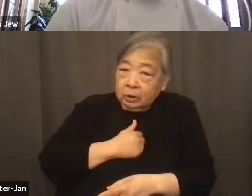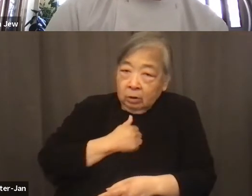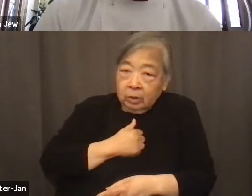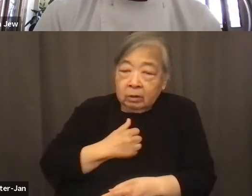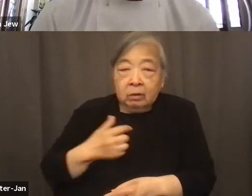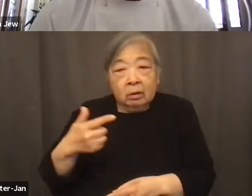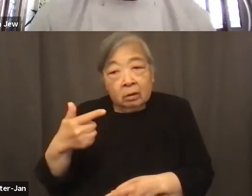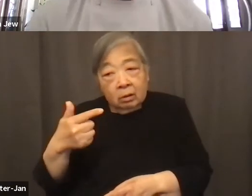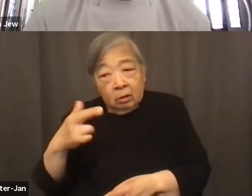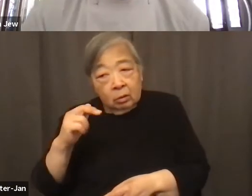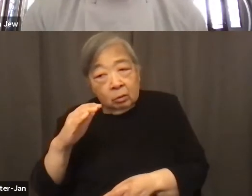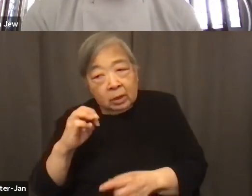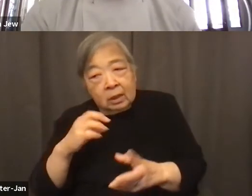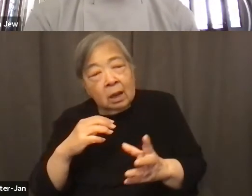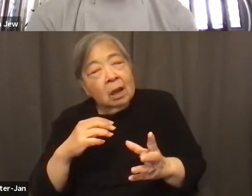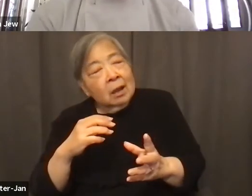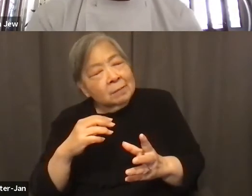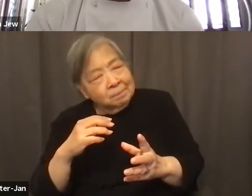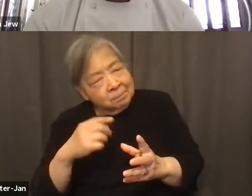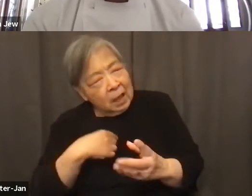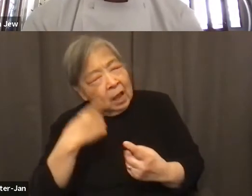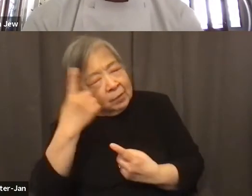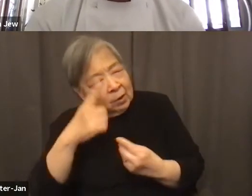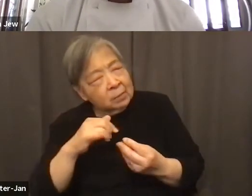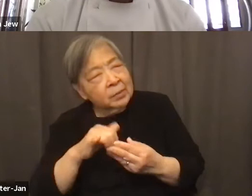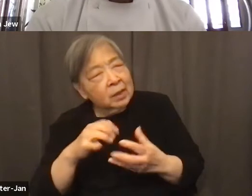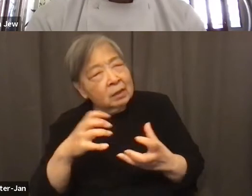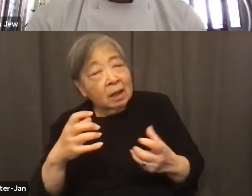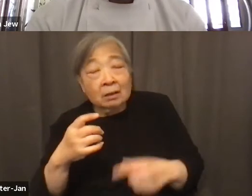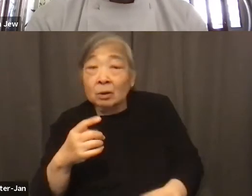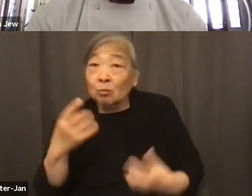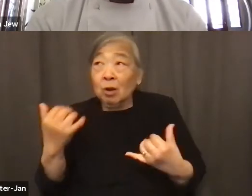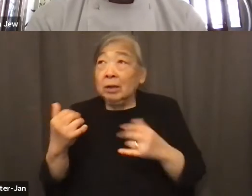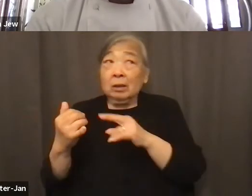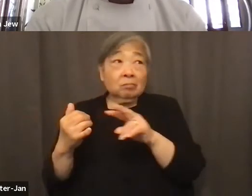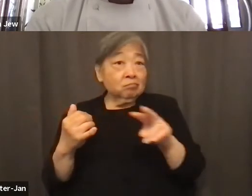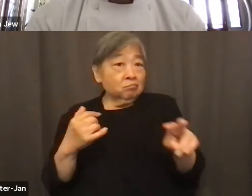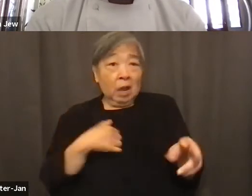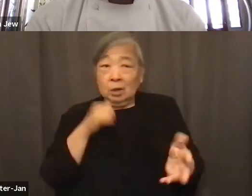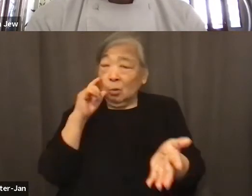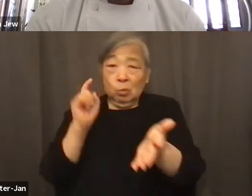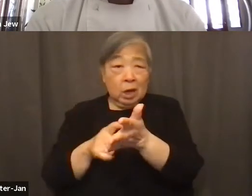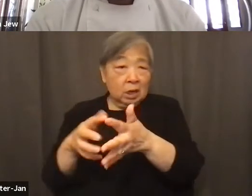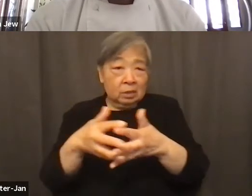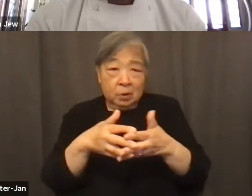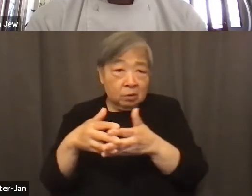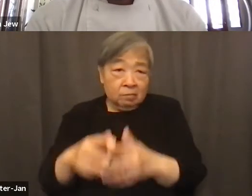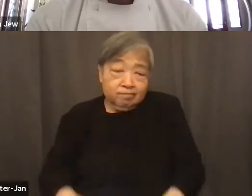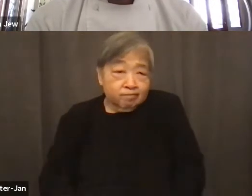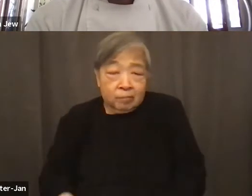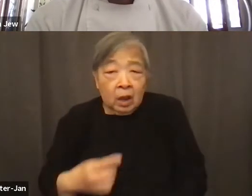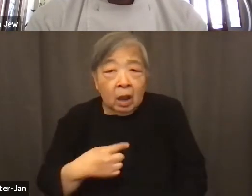an issue that I have thought about a lot, and I don't recognize America right now. I don't recognize an America